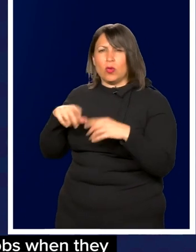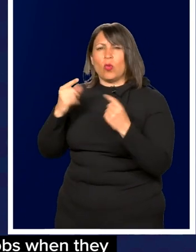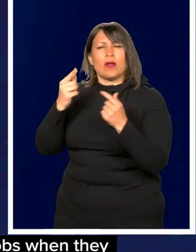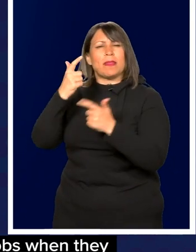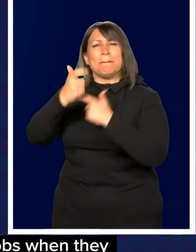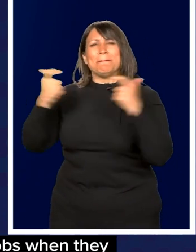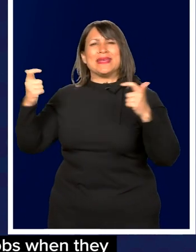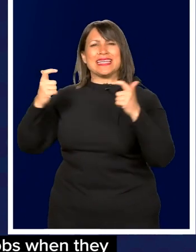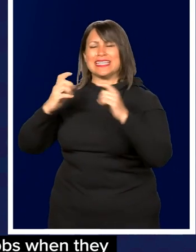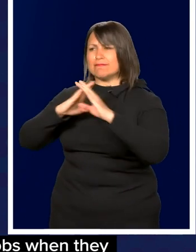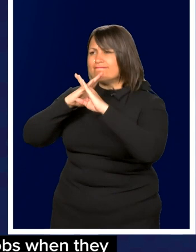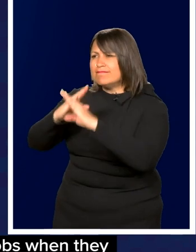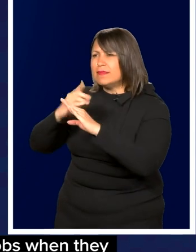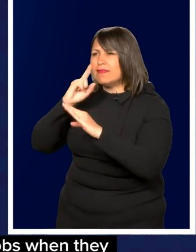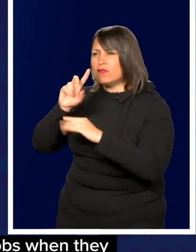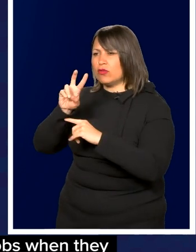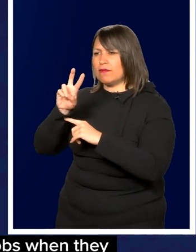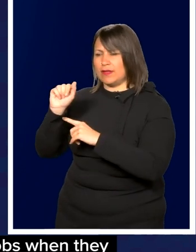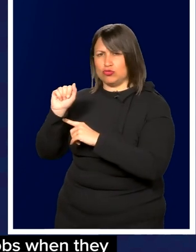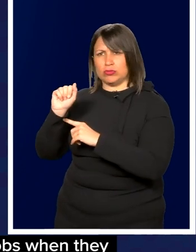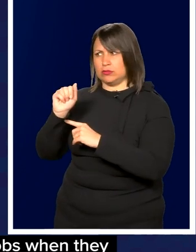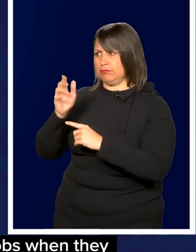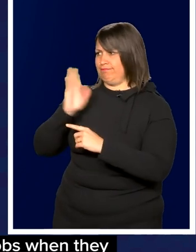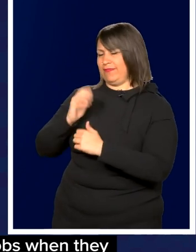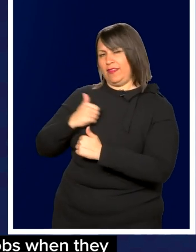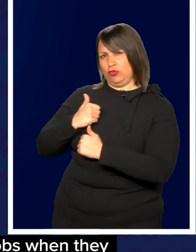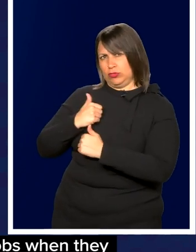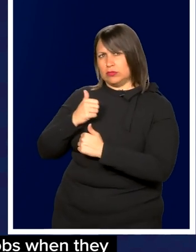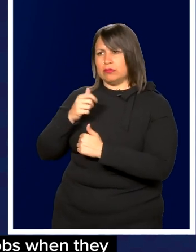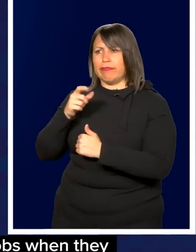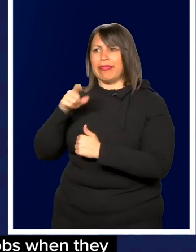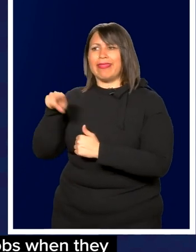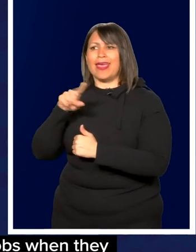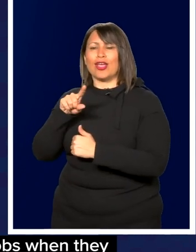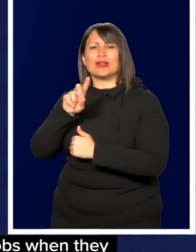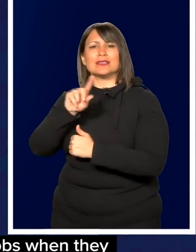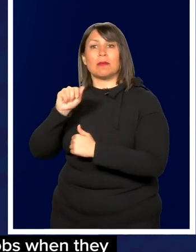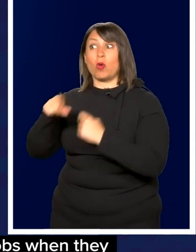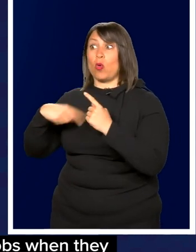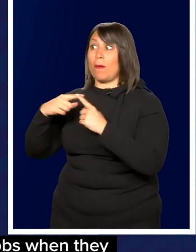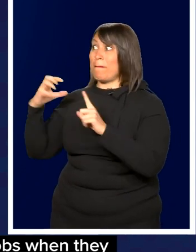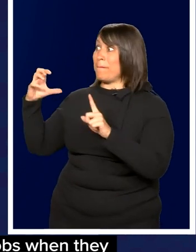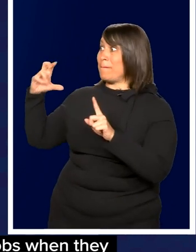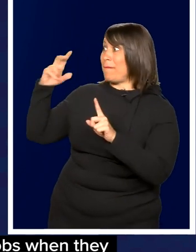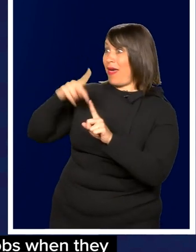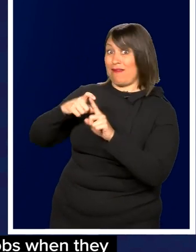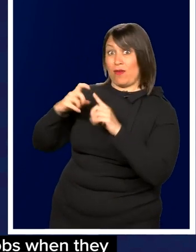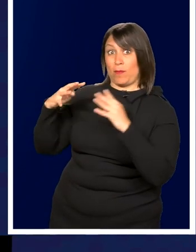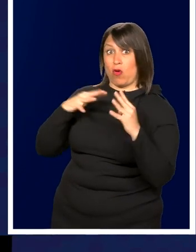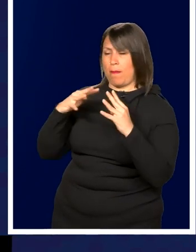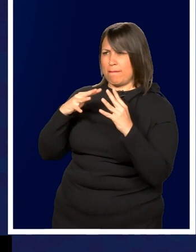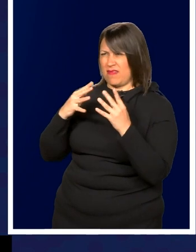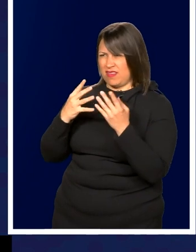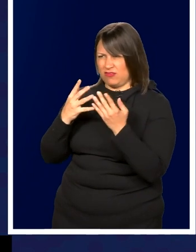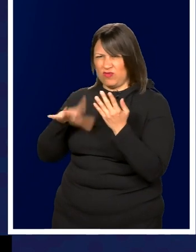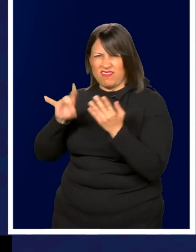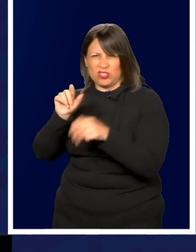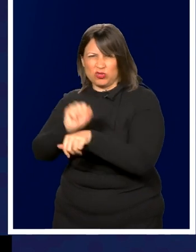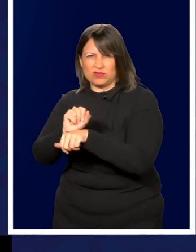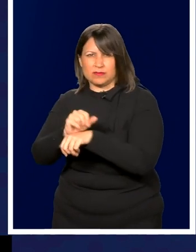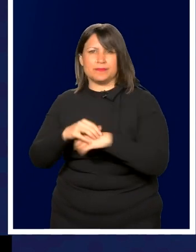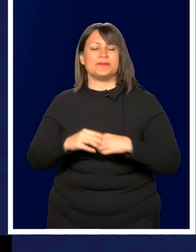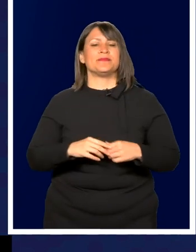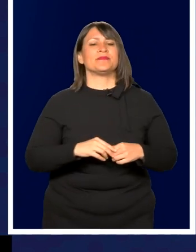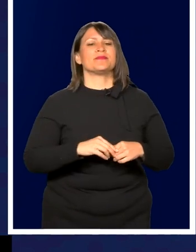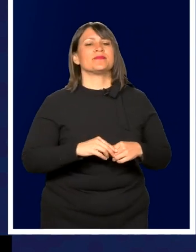impediments for veterans who are disabled to find jobs when they come back from combat? Well, one